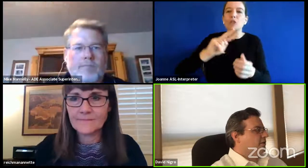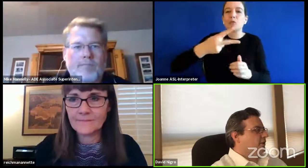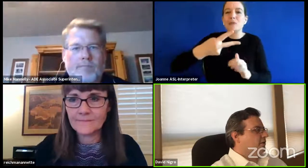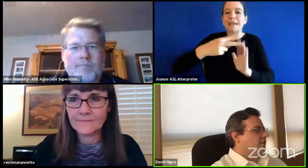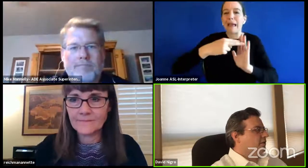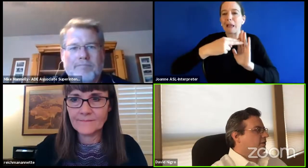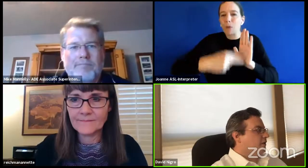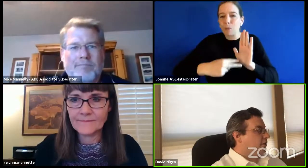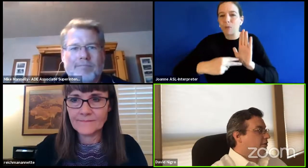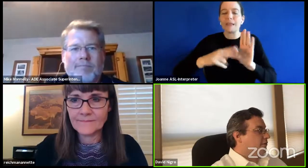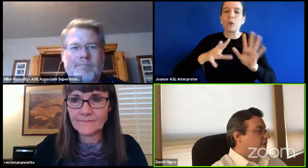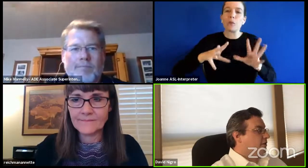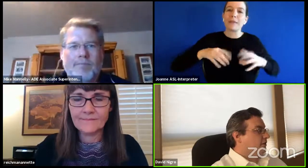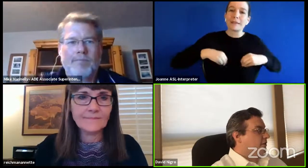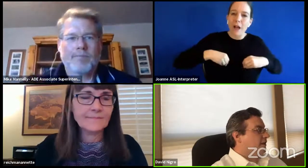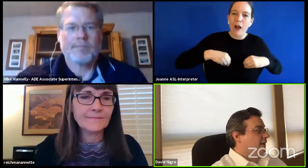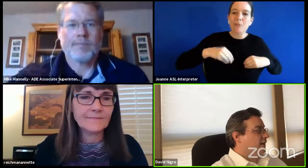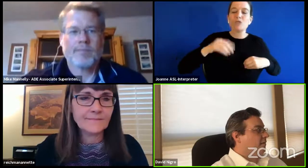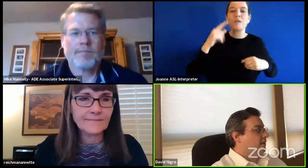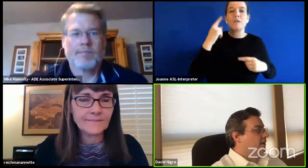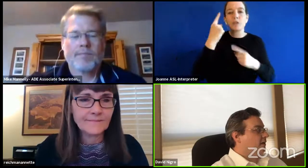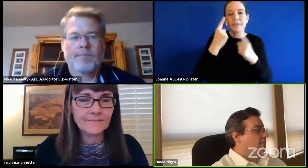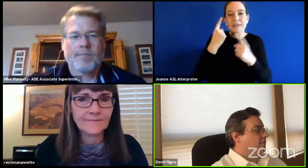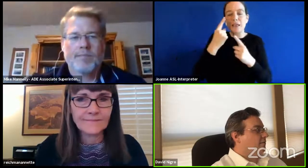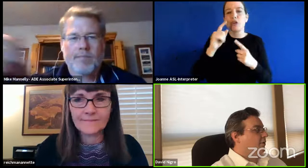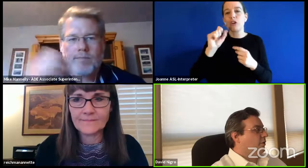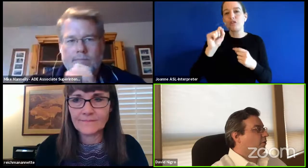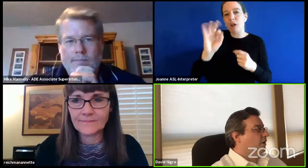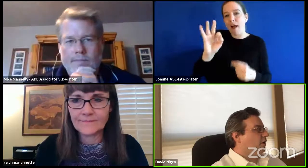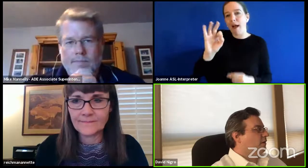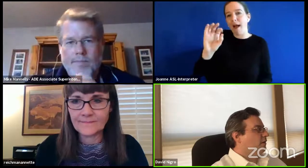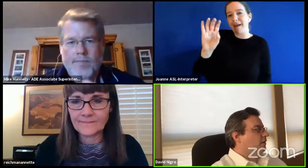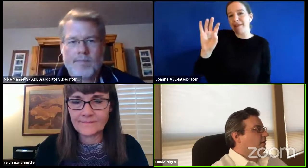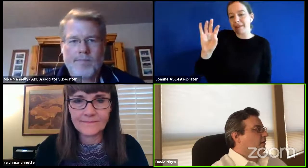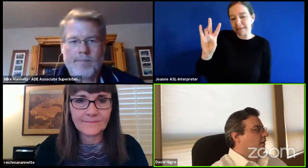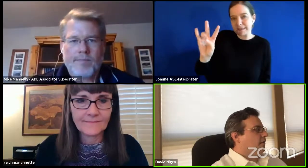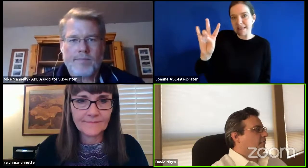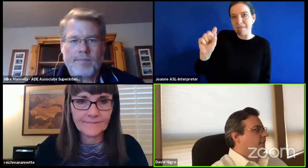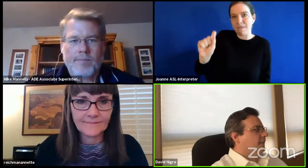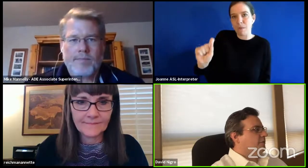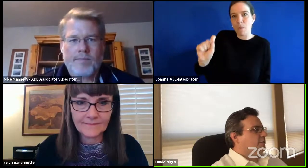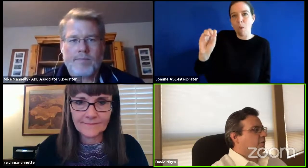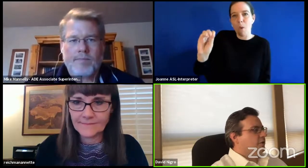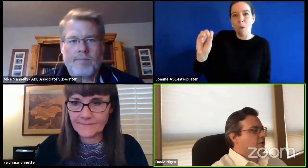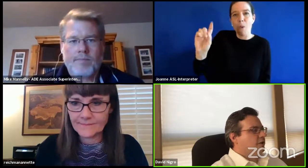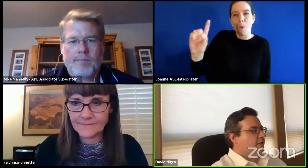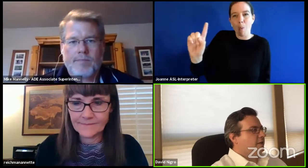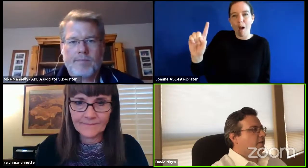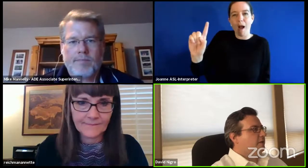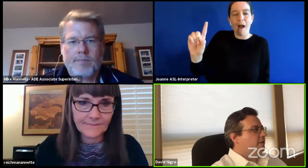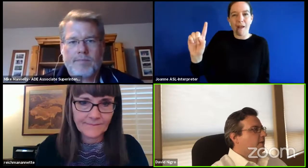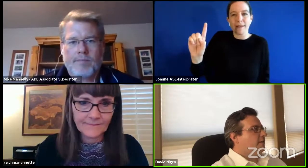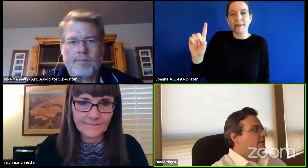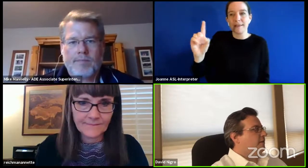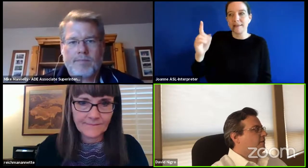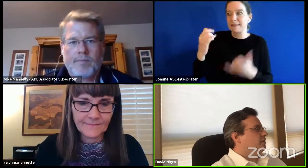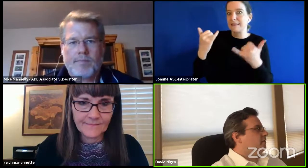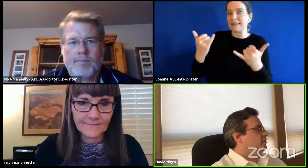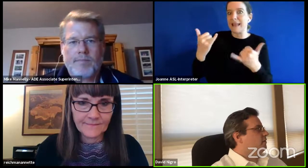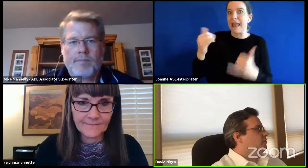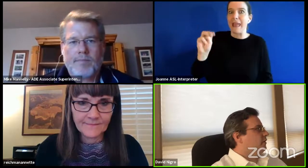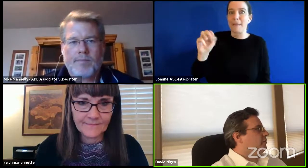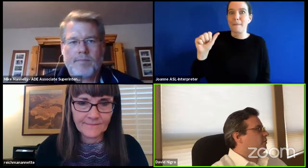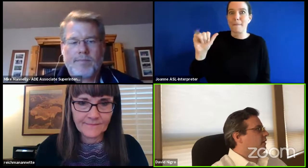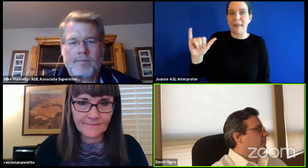the discussion and consider consideration of agenda item uh 7.01 of this board agenda dated may 7